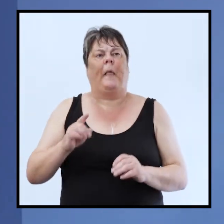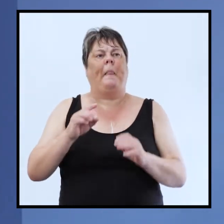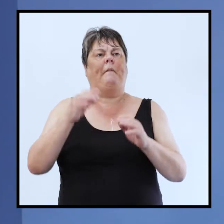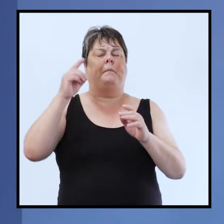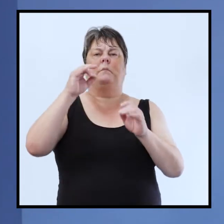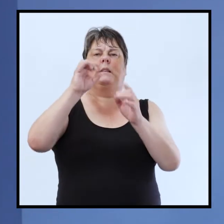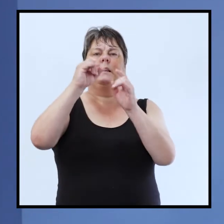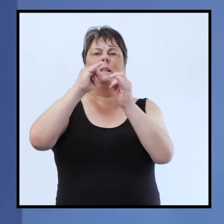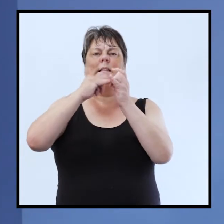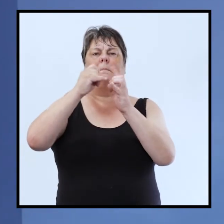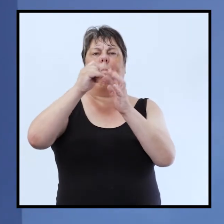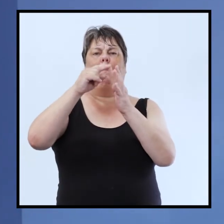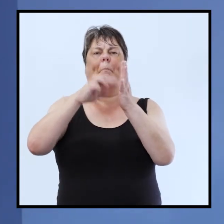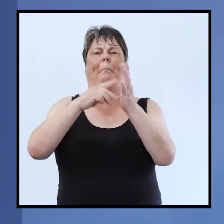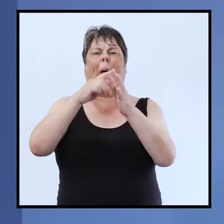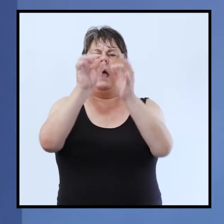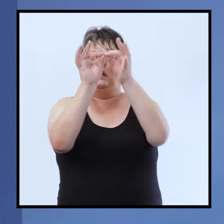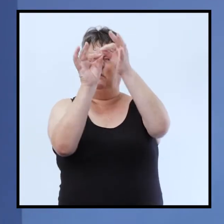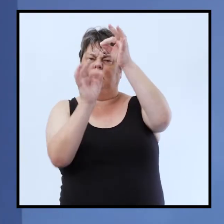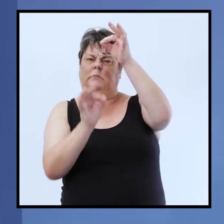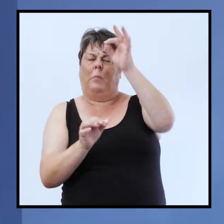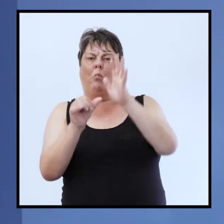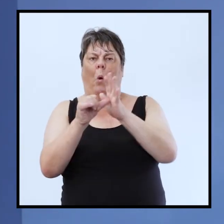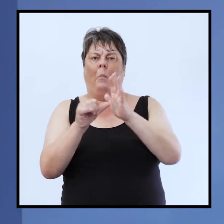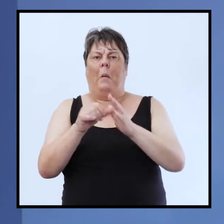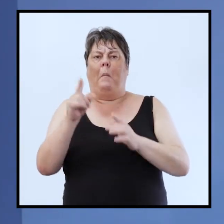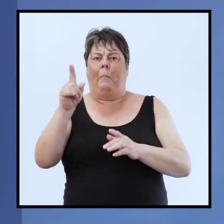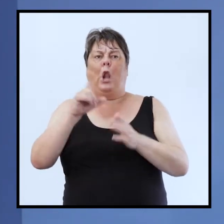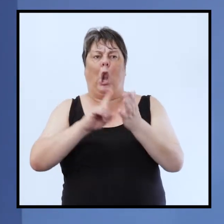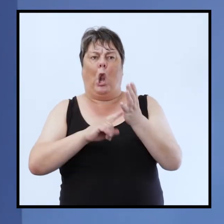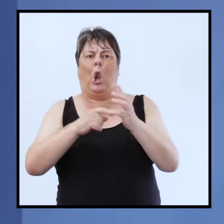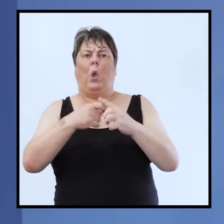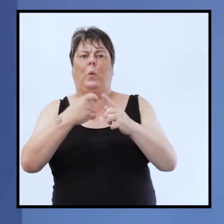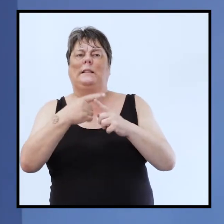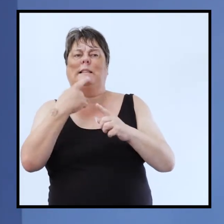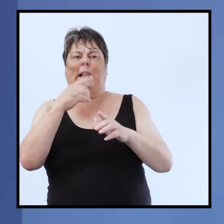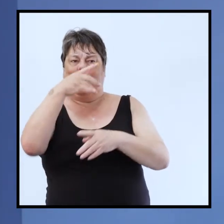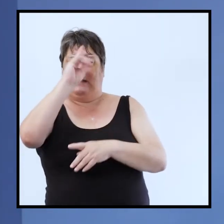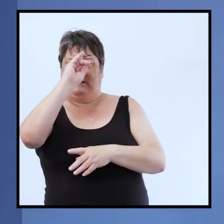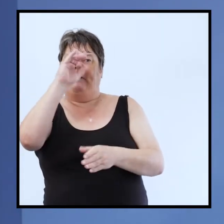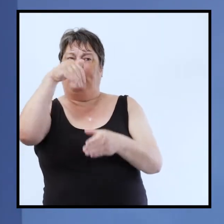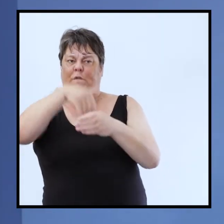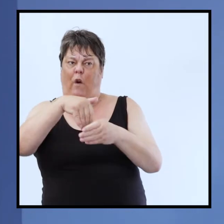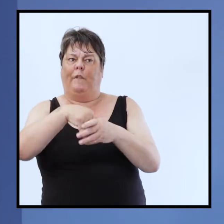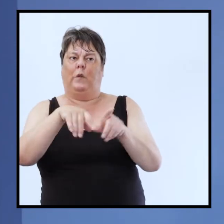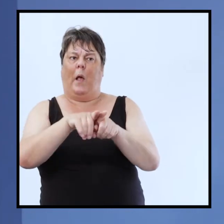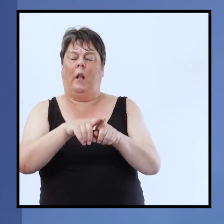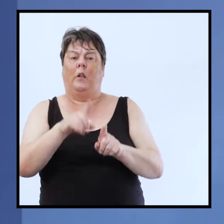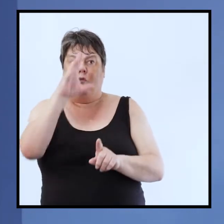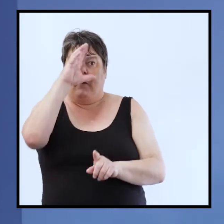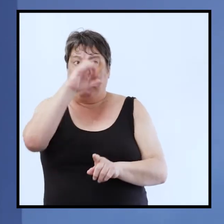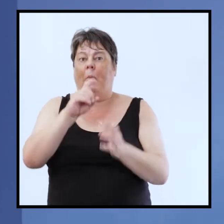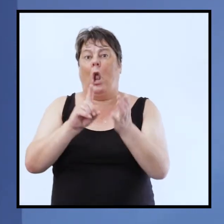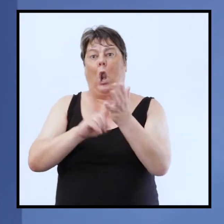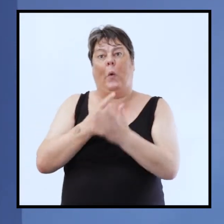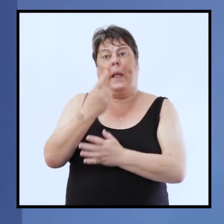seems that she had this spinal problem but luke makes it clear that there's a demonic aspect as well luke being a doctor